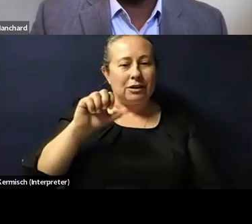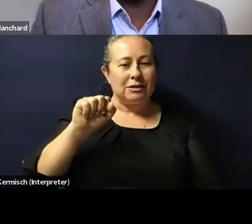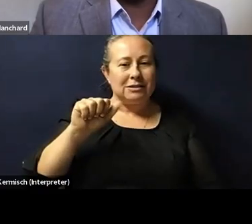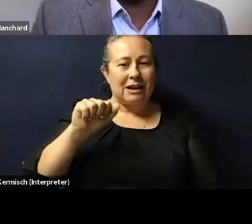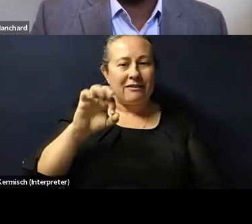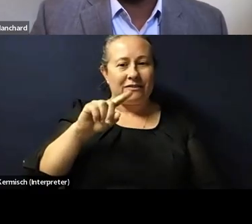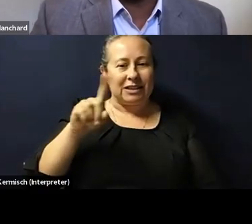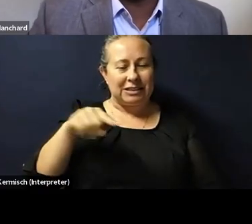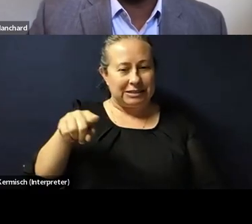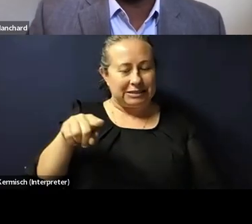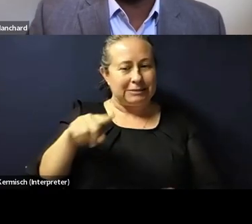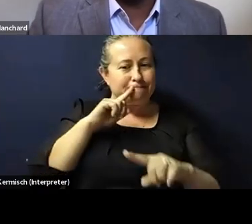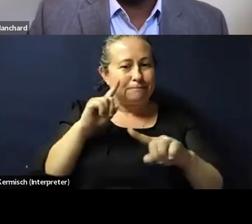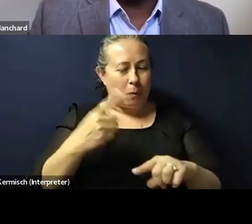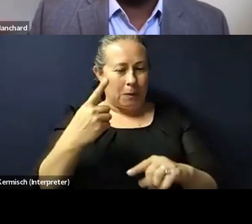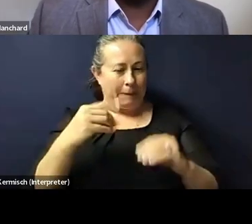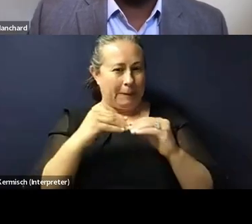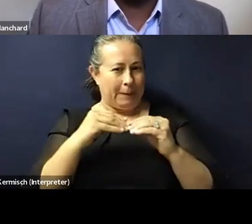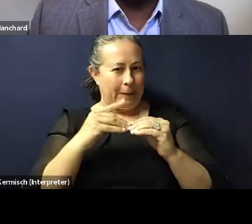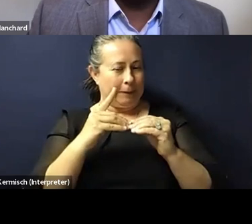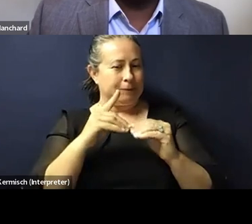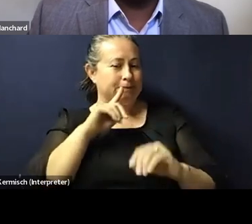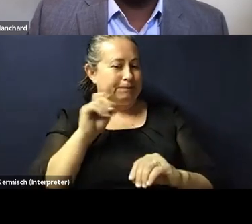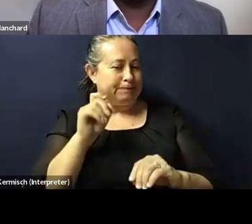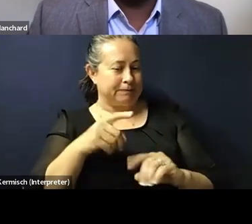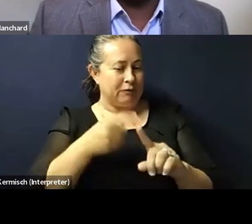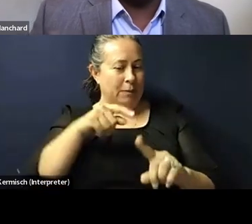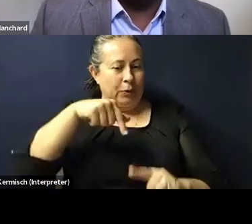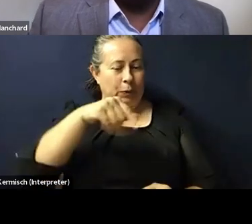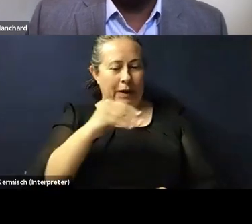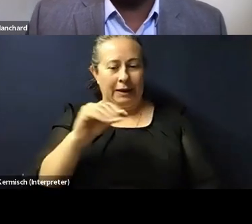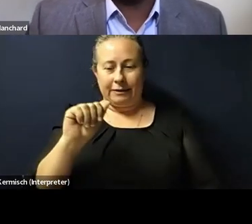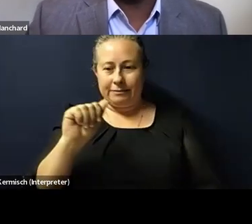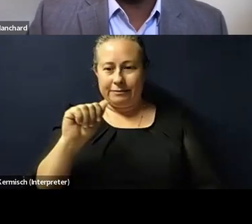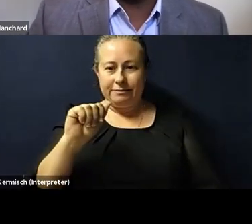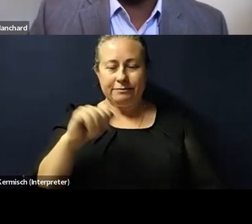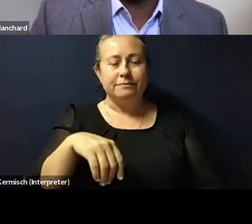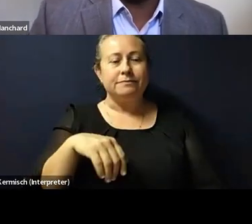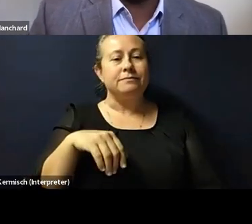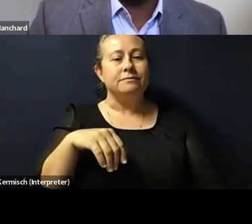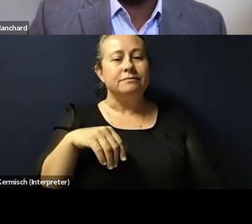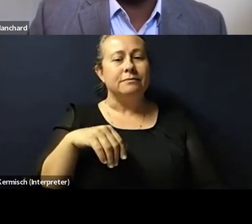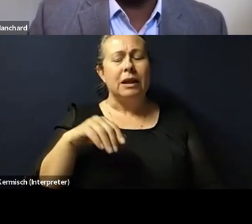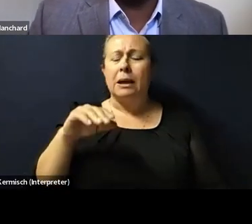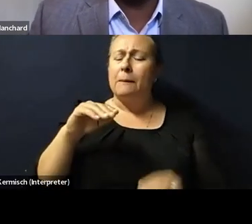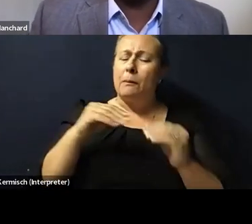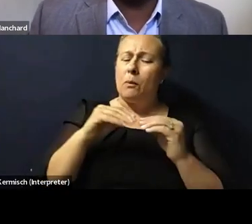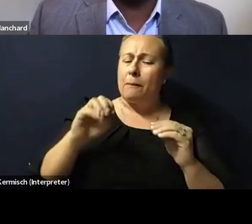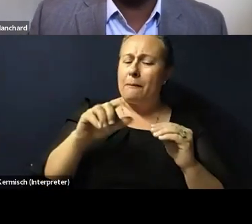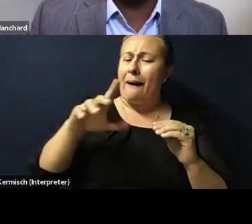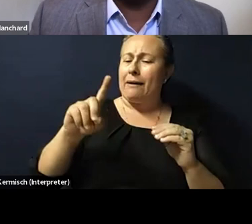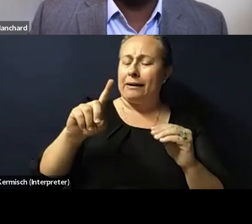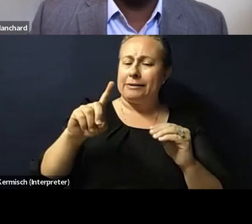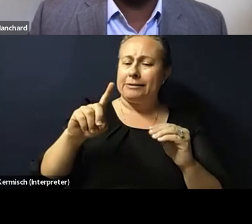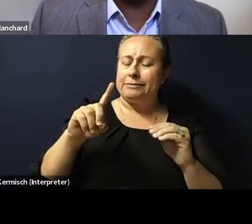that's in the Q&A, which is whether the sort of milder of version of albinism, so type three albinism, where